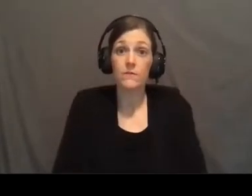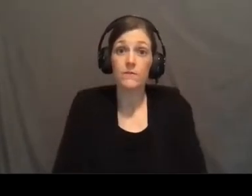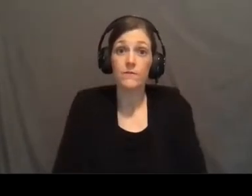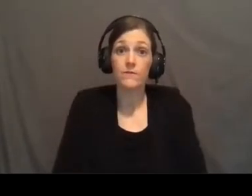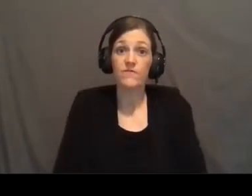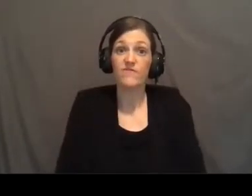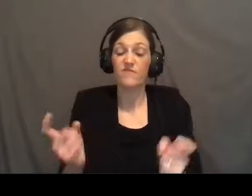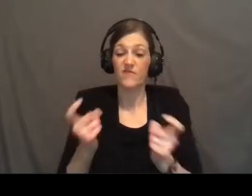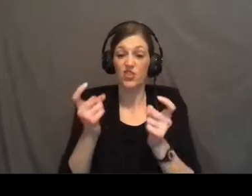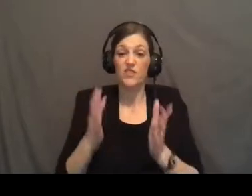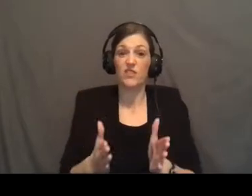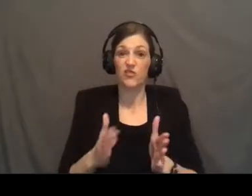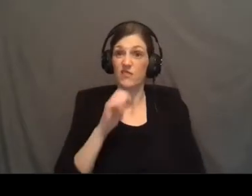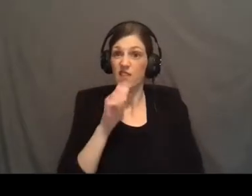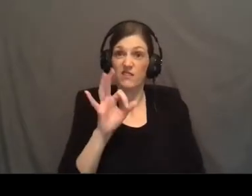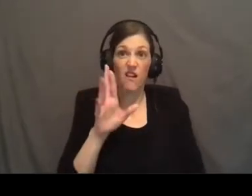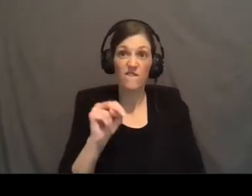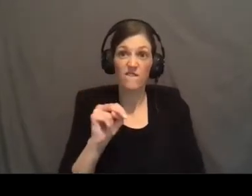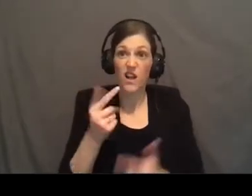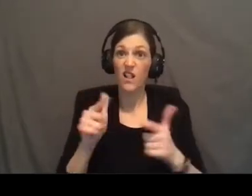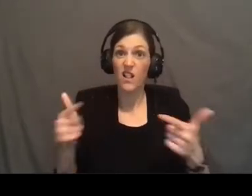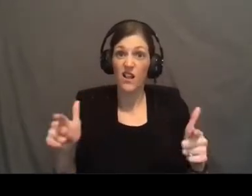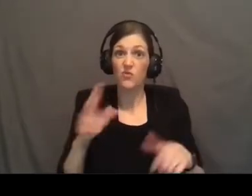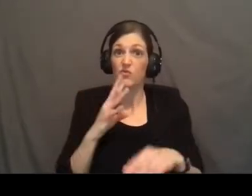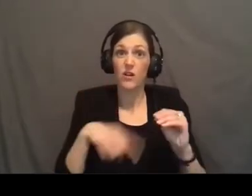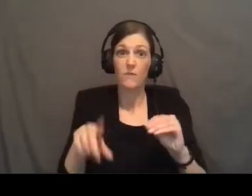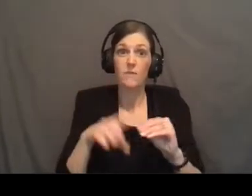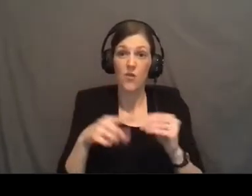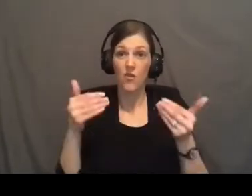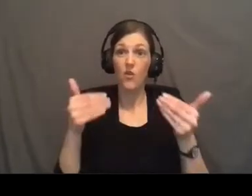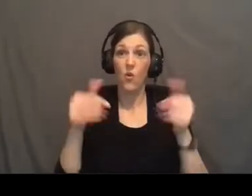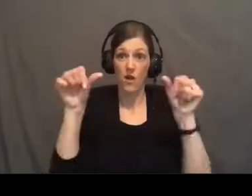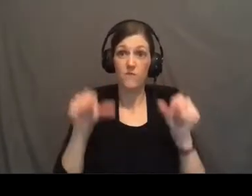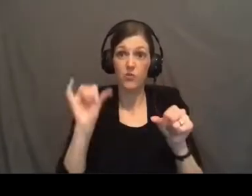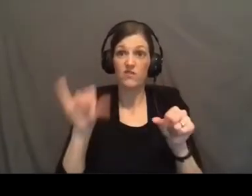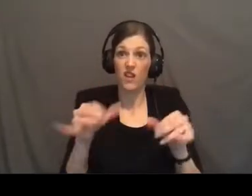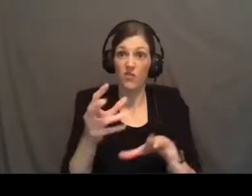sinners that's not fun language to talk about go ahead post that you'll get a lot of comments